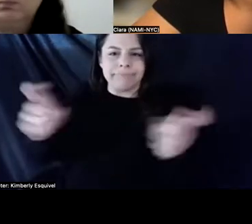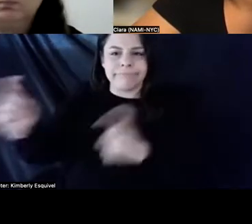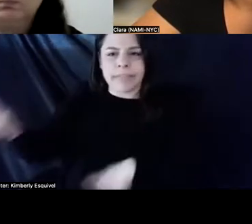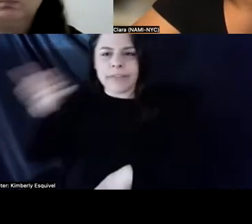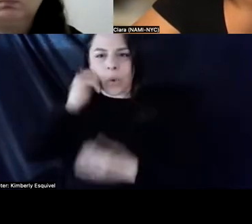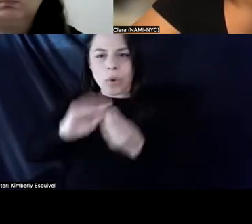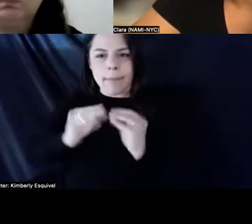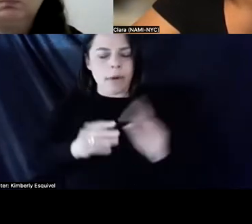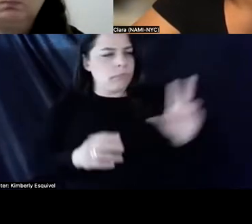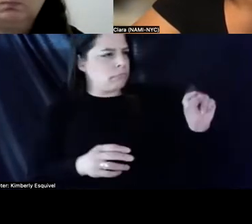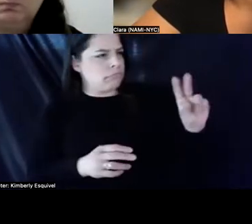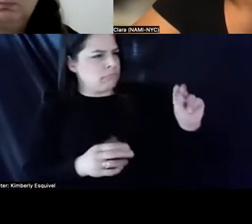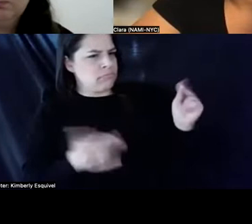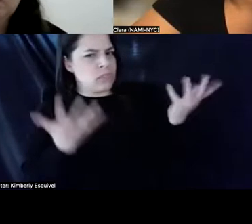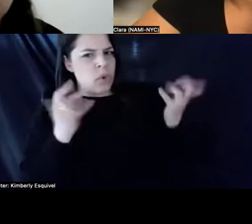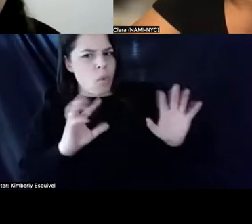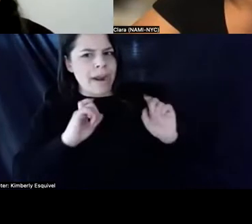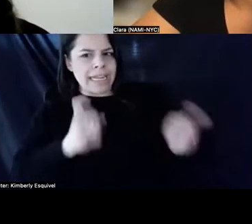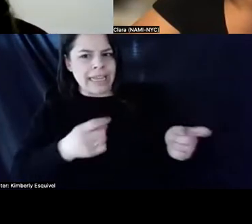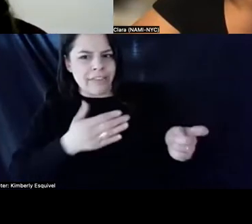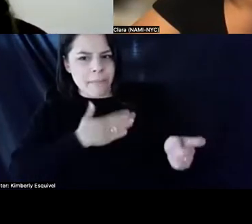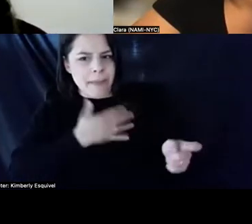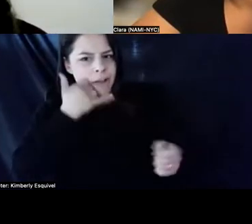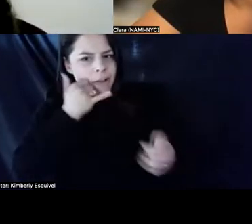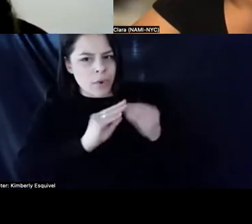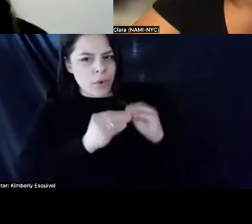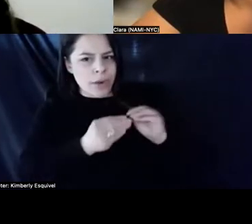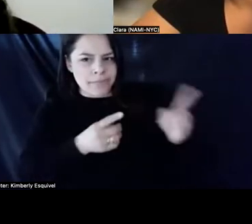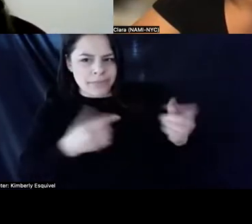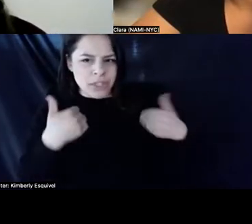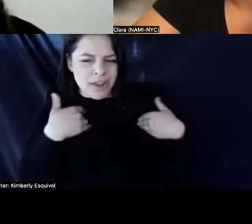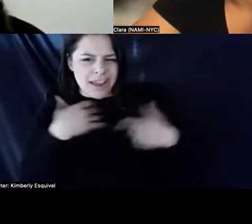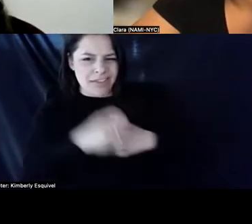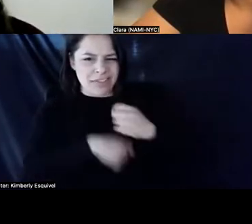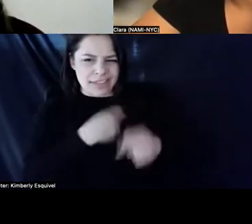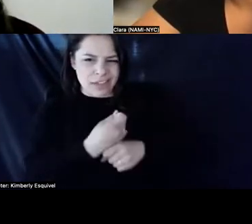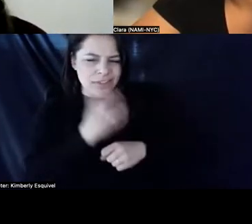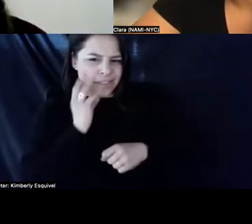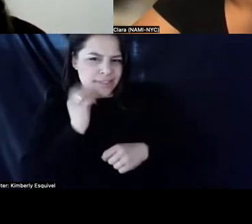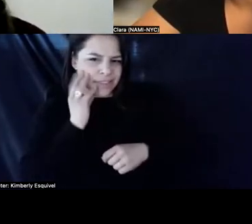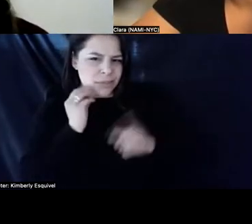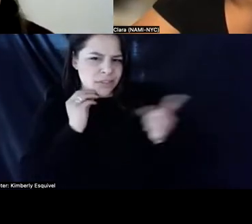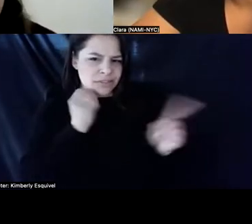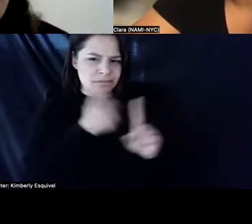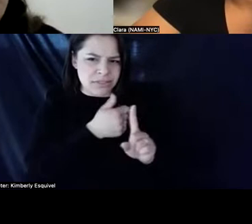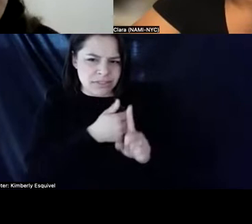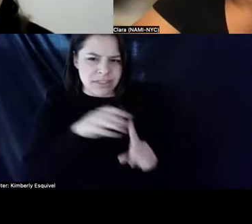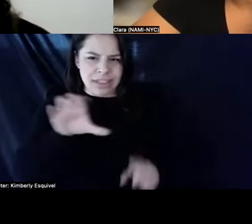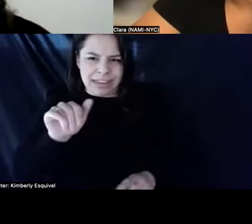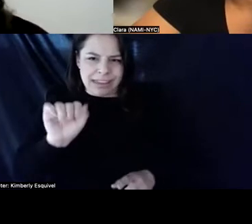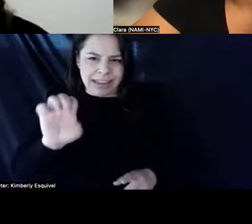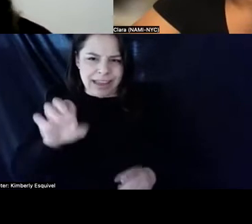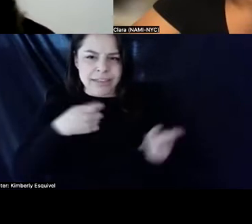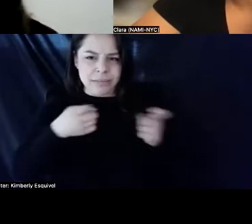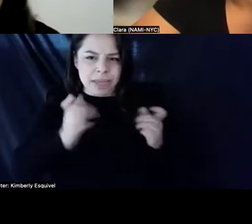number out. Uh, don't you have years of experience as a case manager when somebody else has